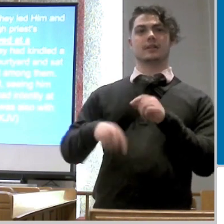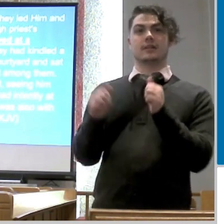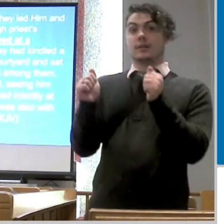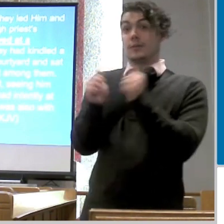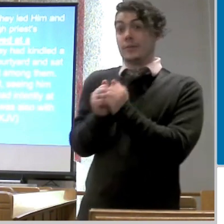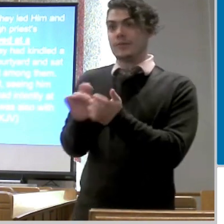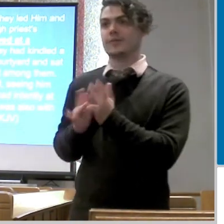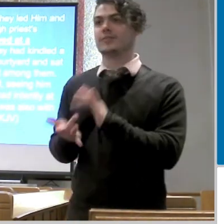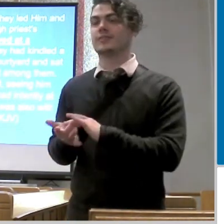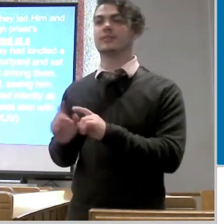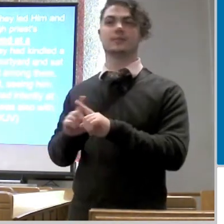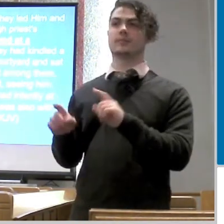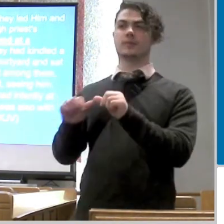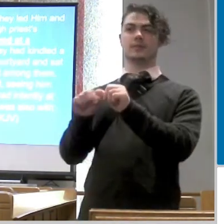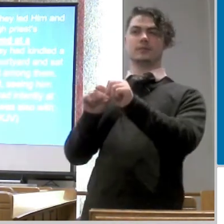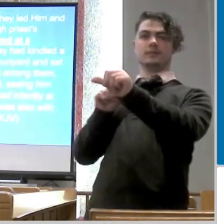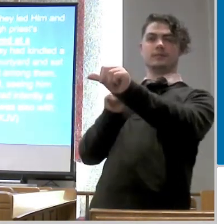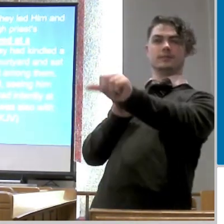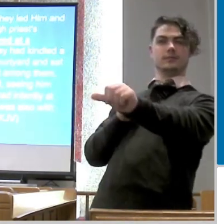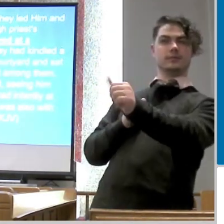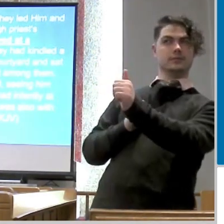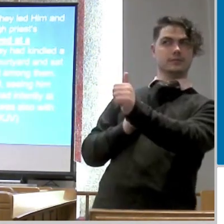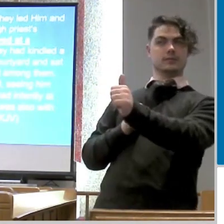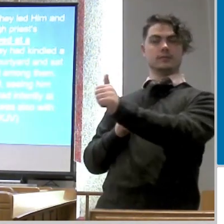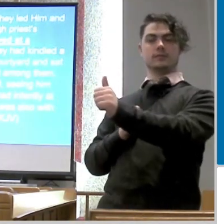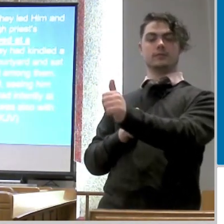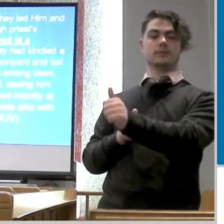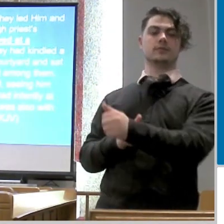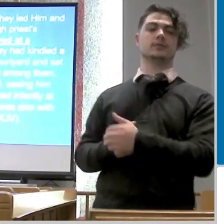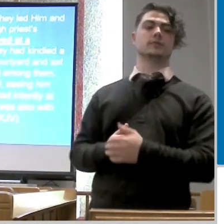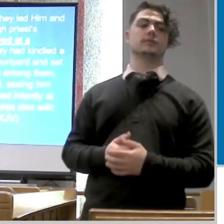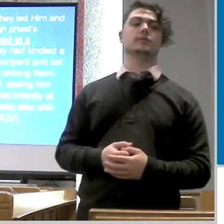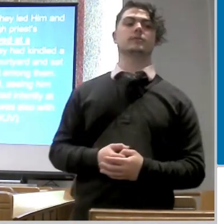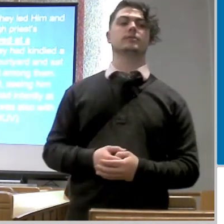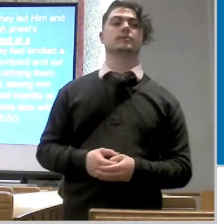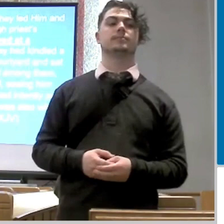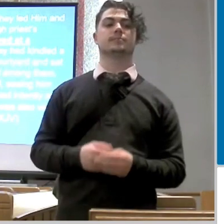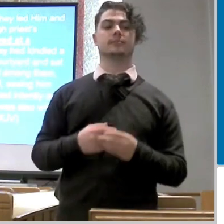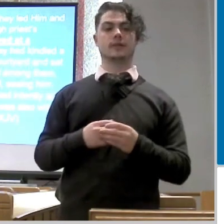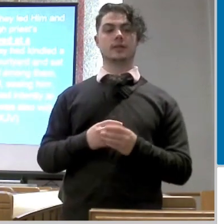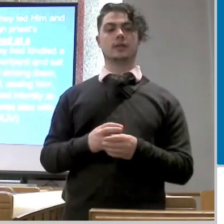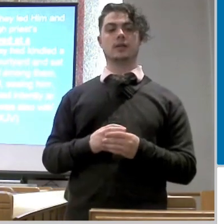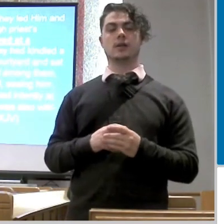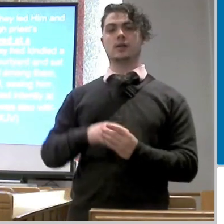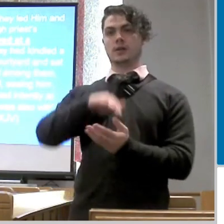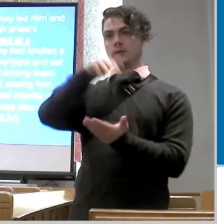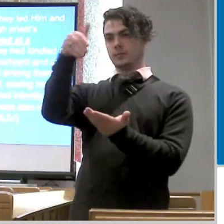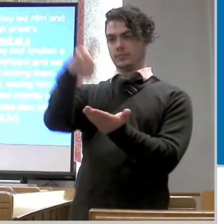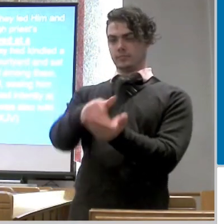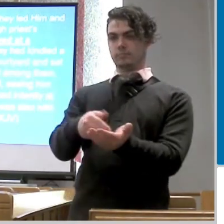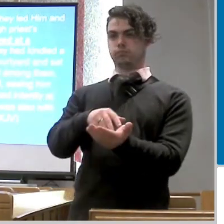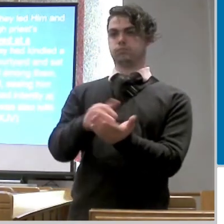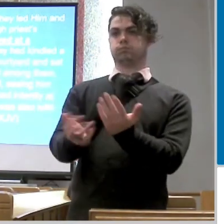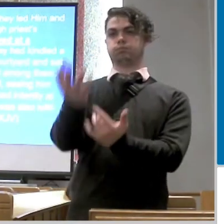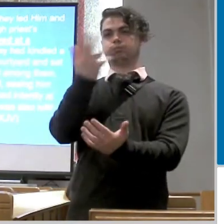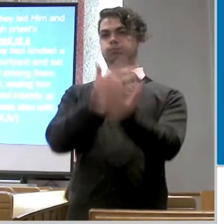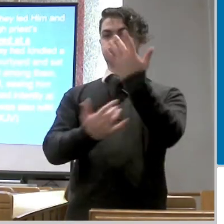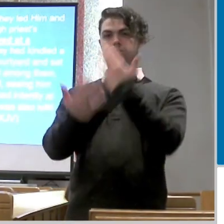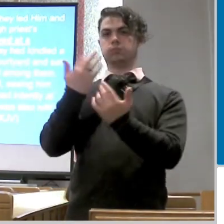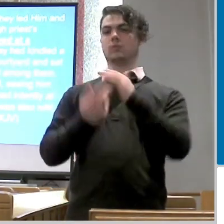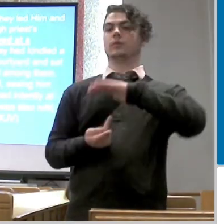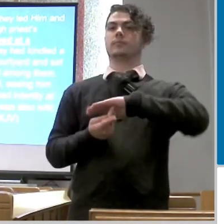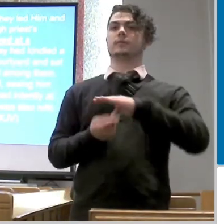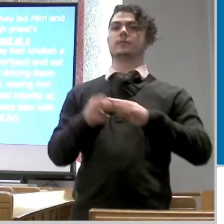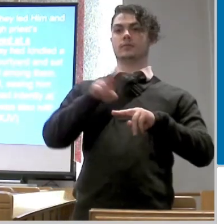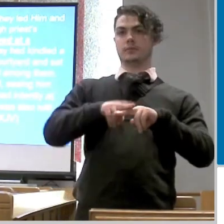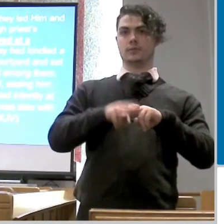still wants to follow along he says now when they had kindled a fire in the midst of the courtyard and sat down together peter